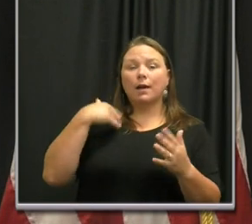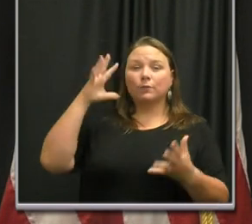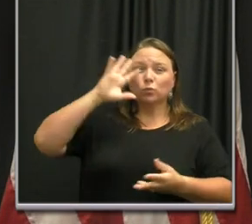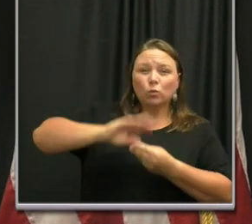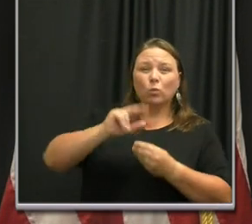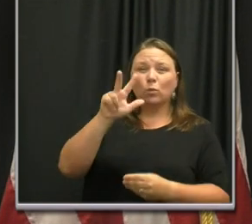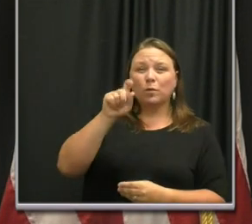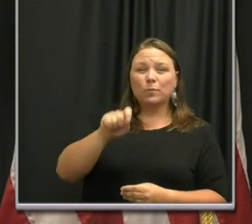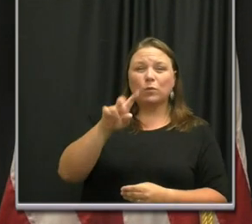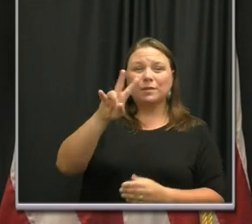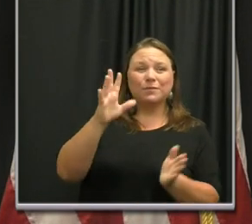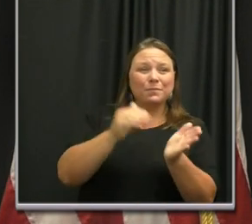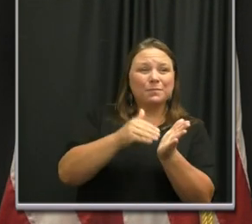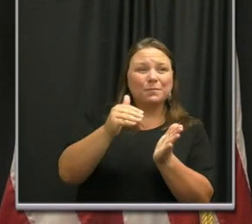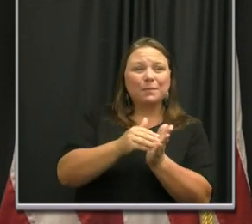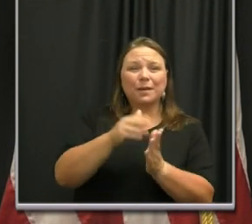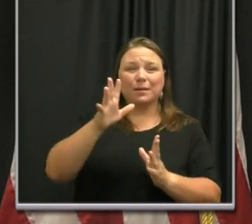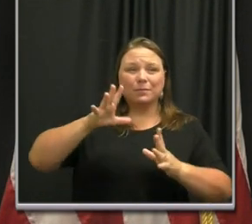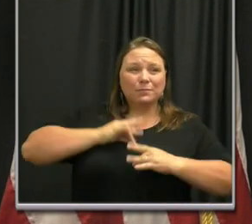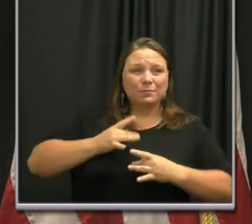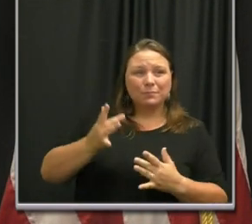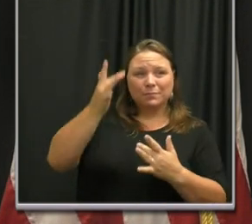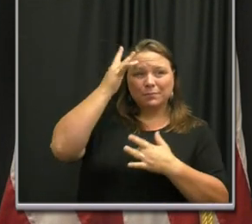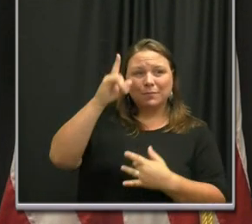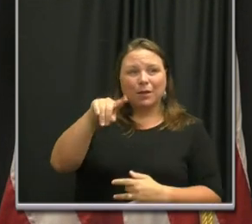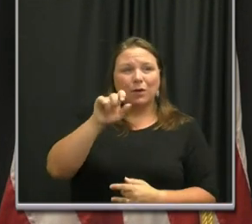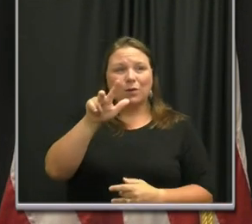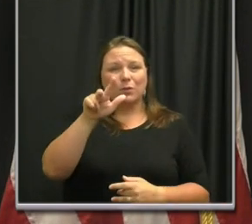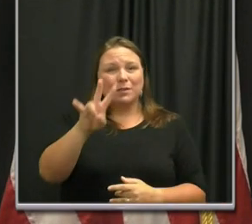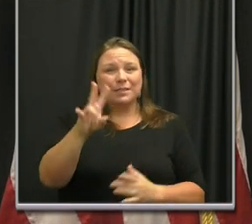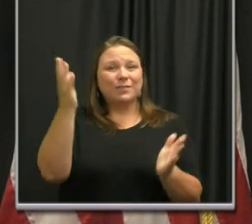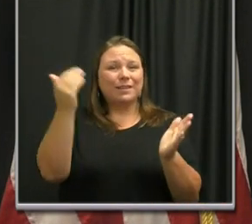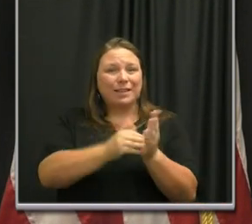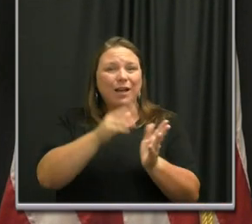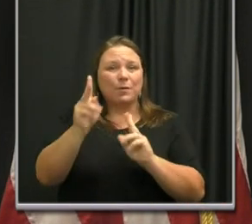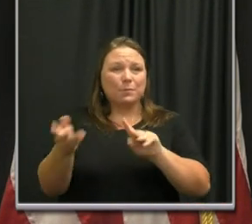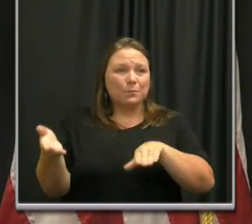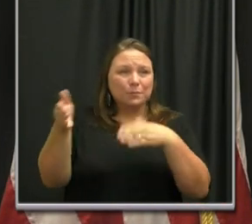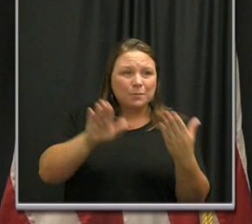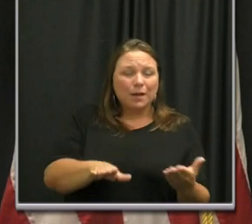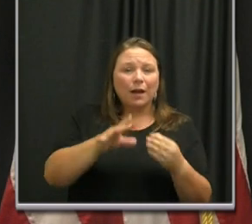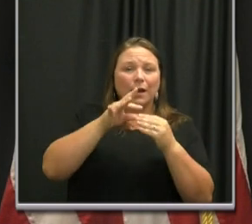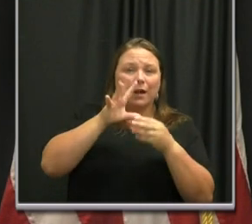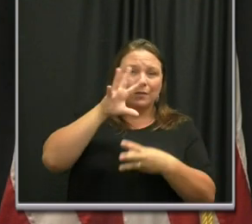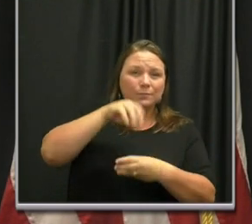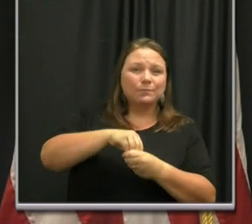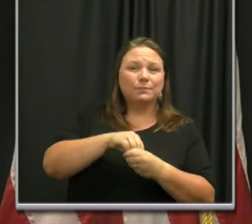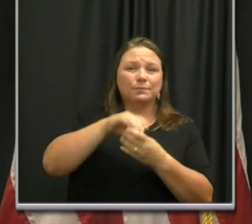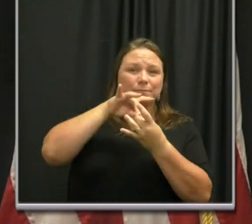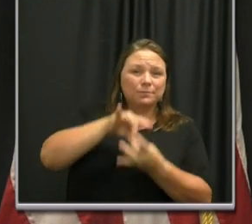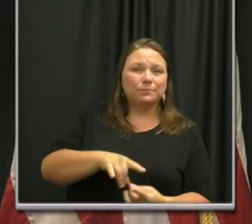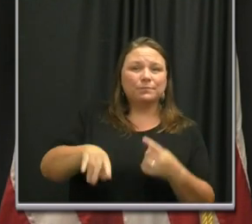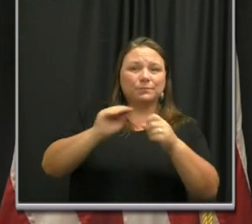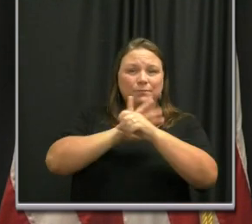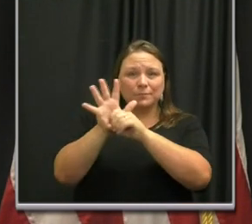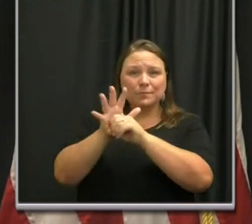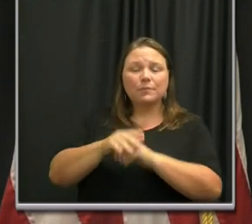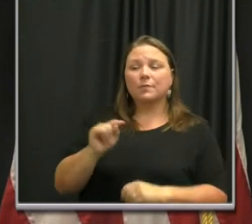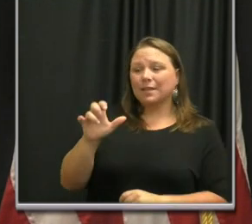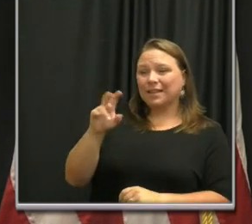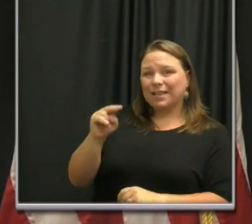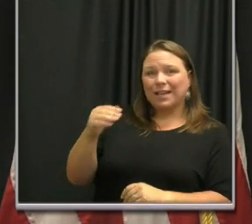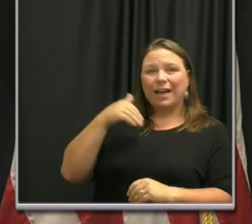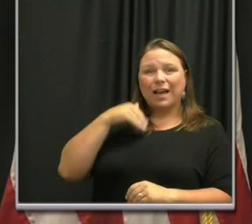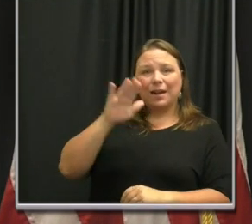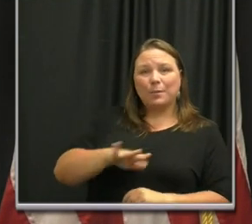.7 million total cases and 137,000 total fatalities related to the virus. Tennessee has reported